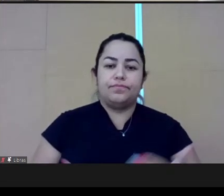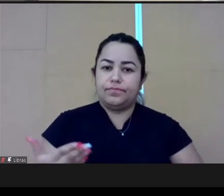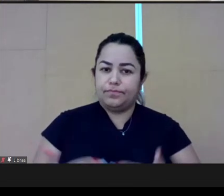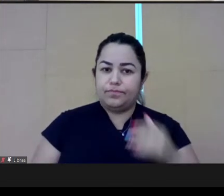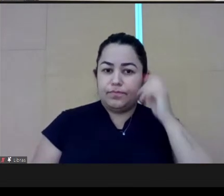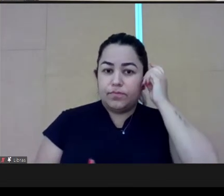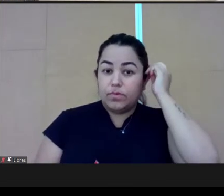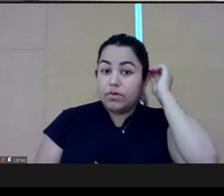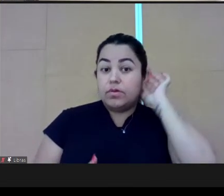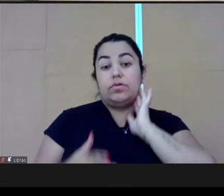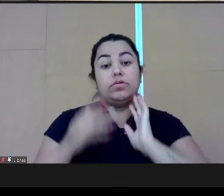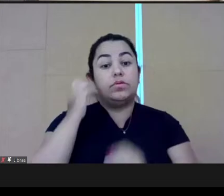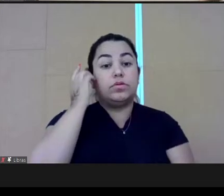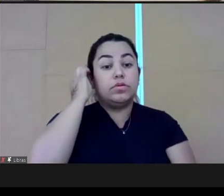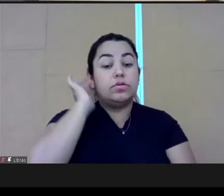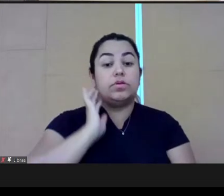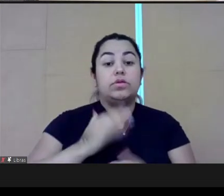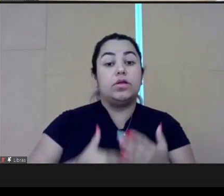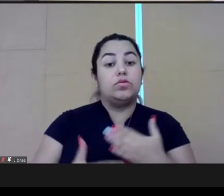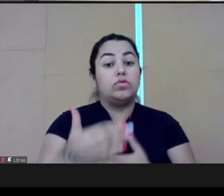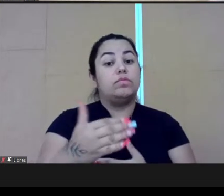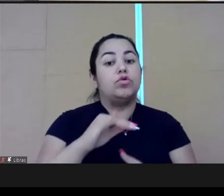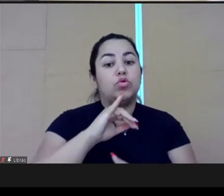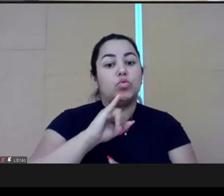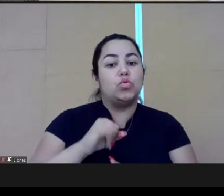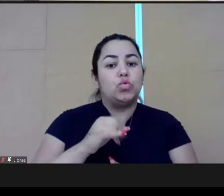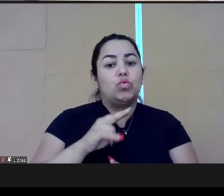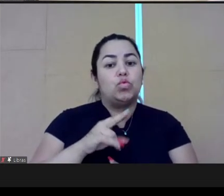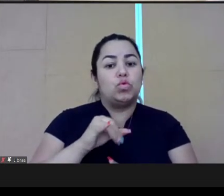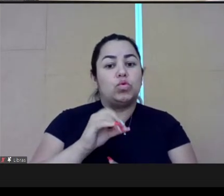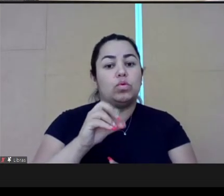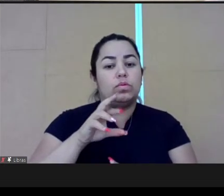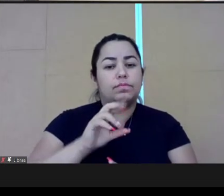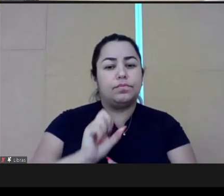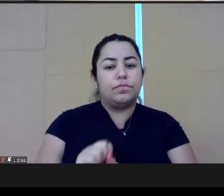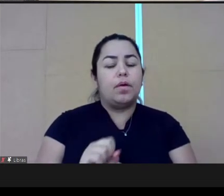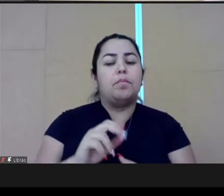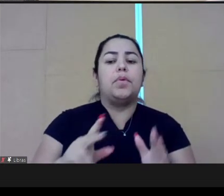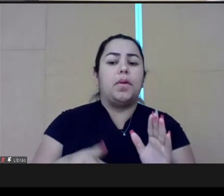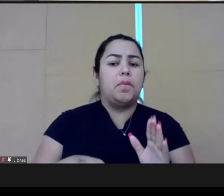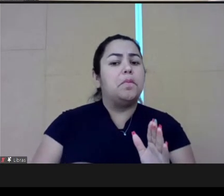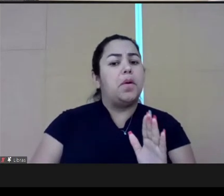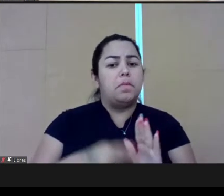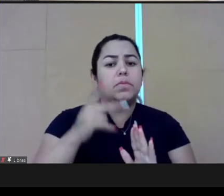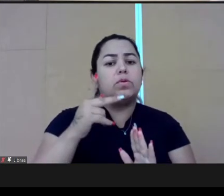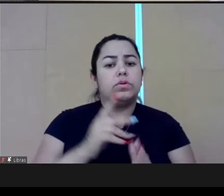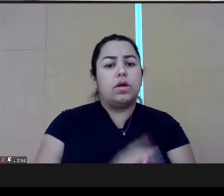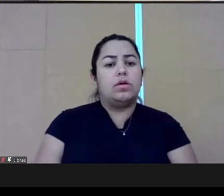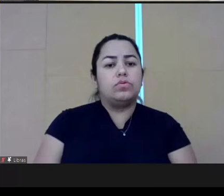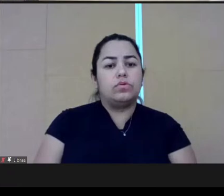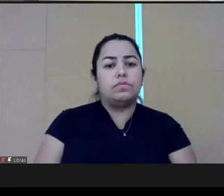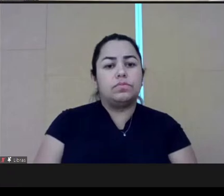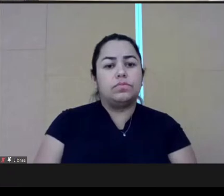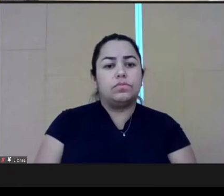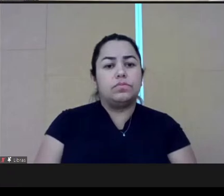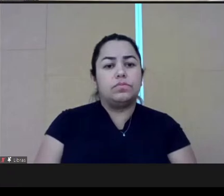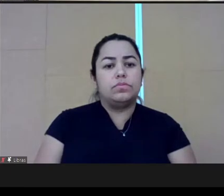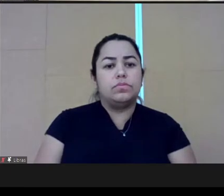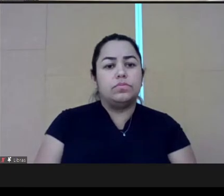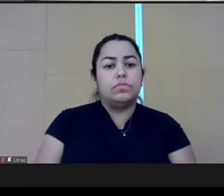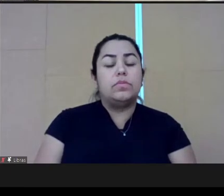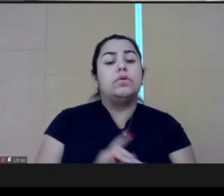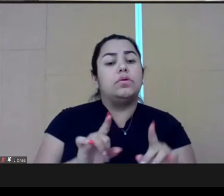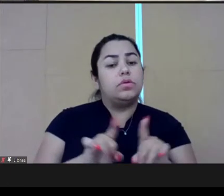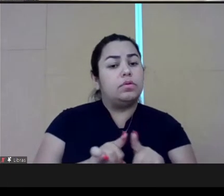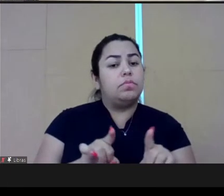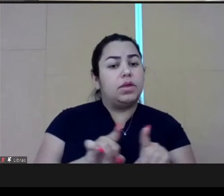levels, it is something which is a priority. And it takes a full court press to make progress in